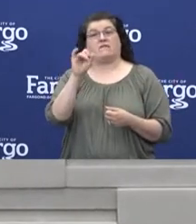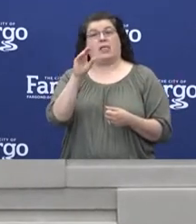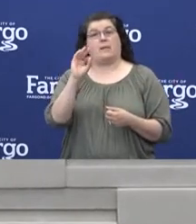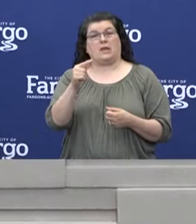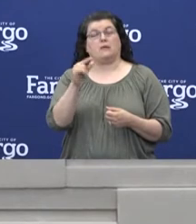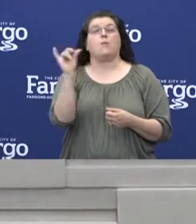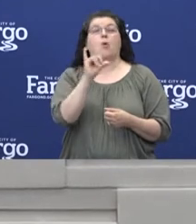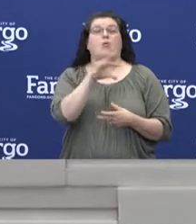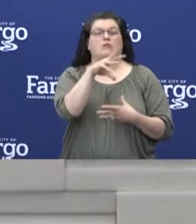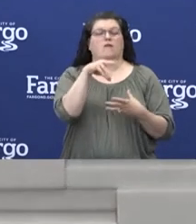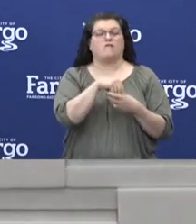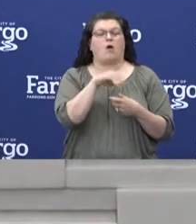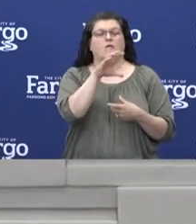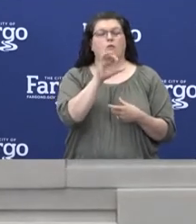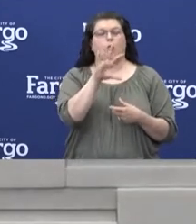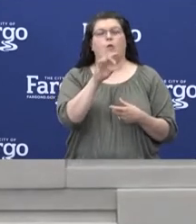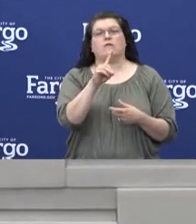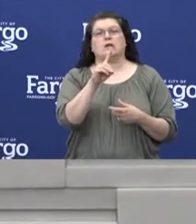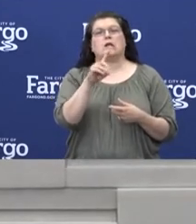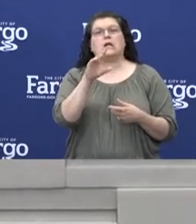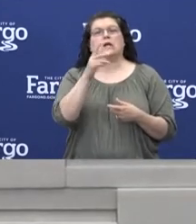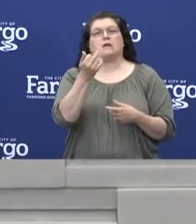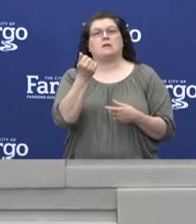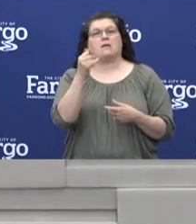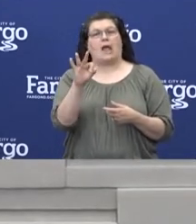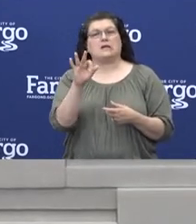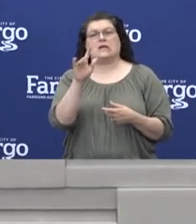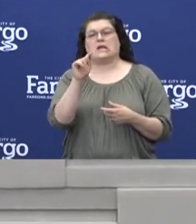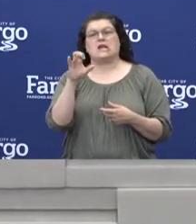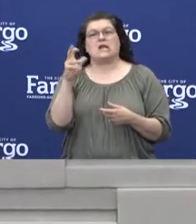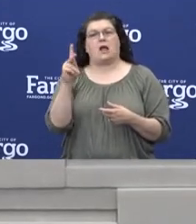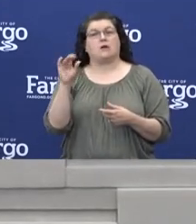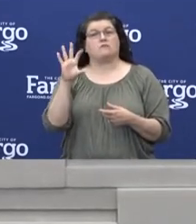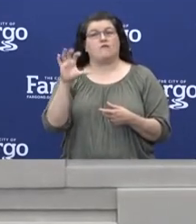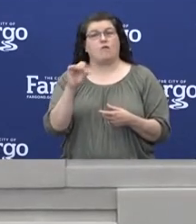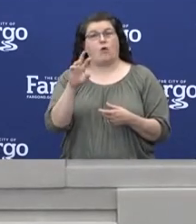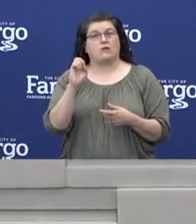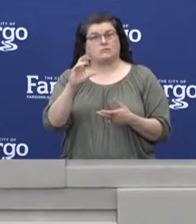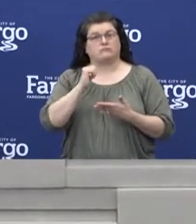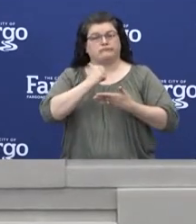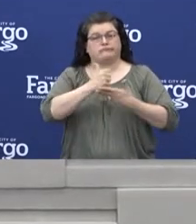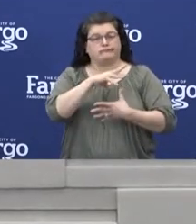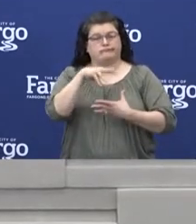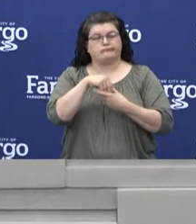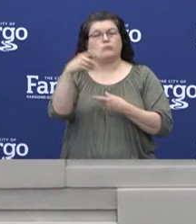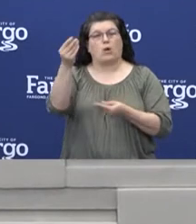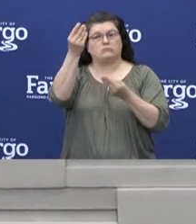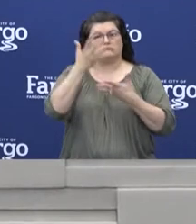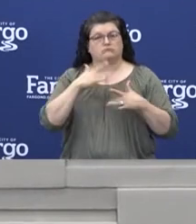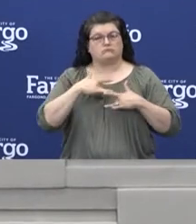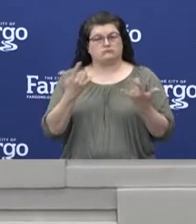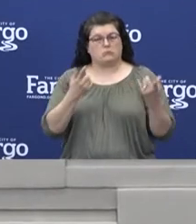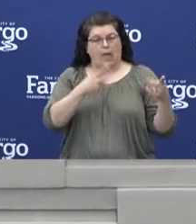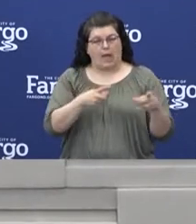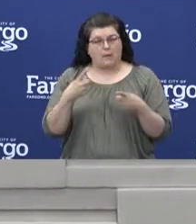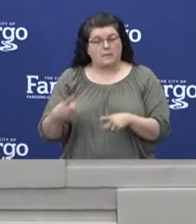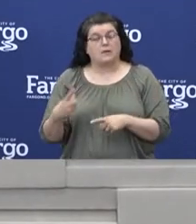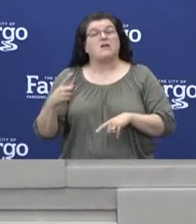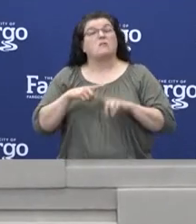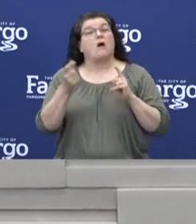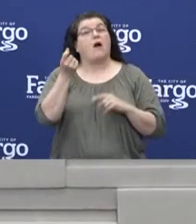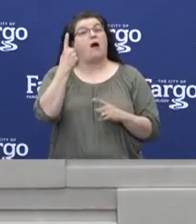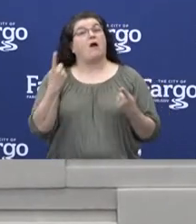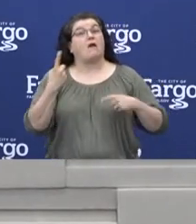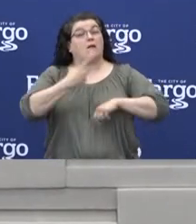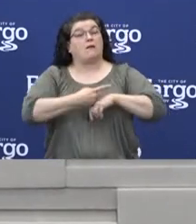River Valley COVID-19 Task Force. She's going to update us on what's going on. Most of today's session is more focused on business